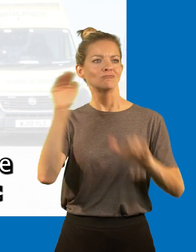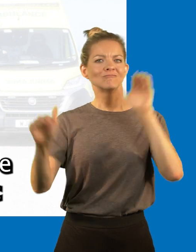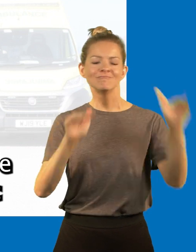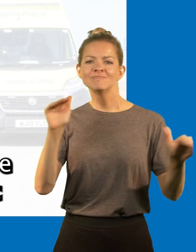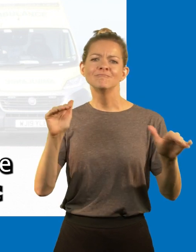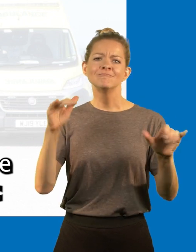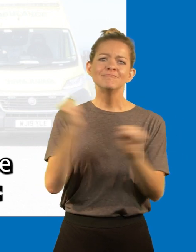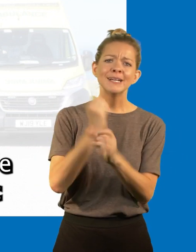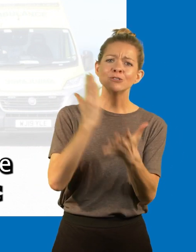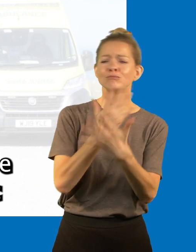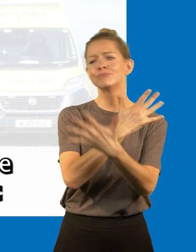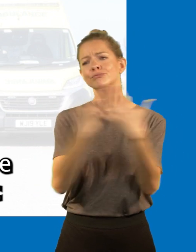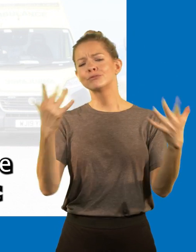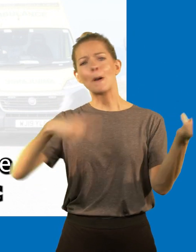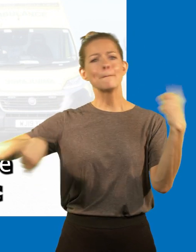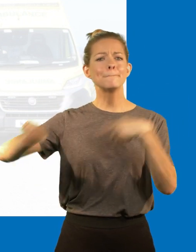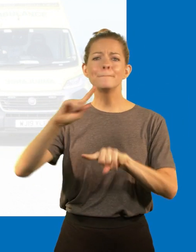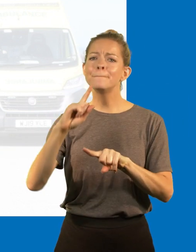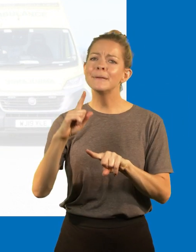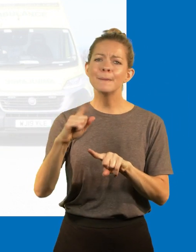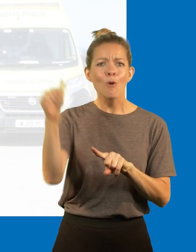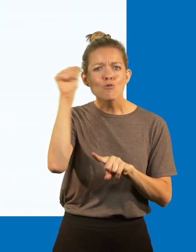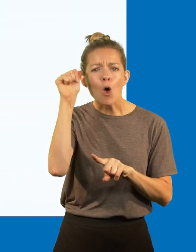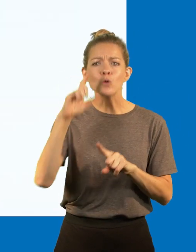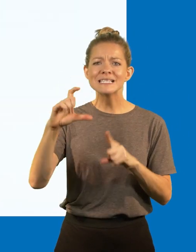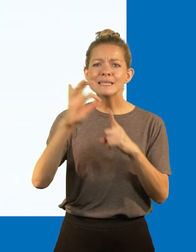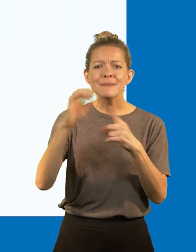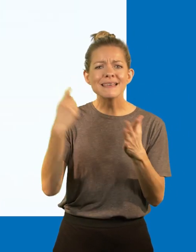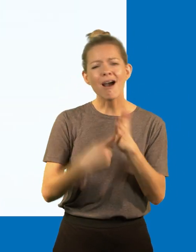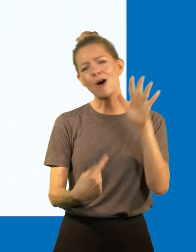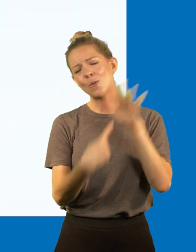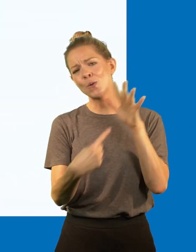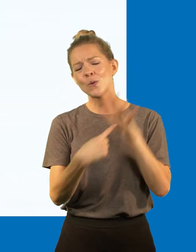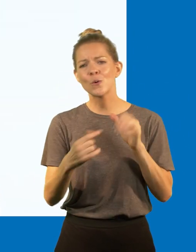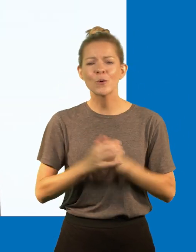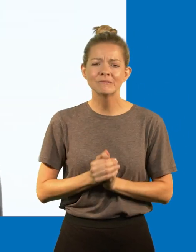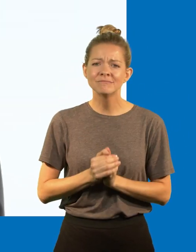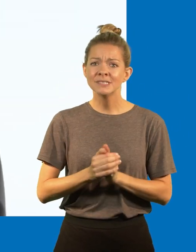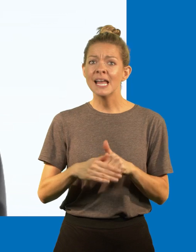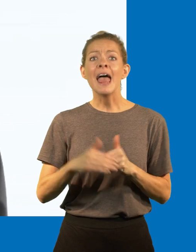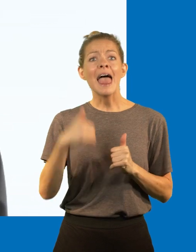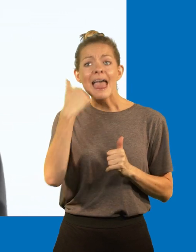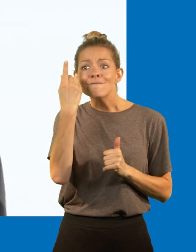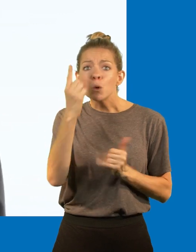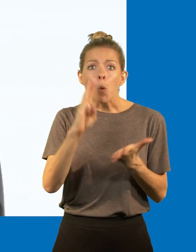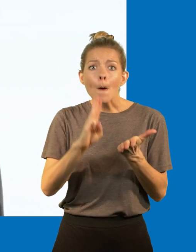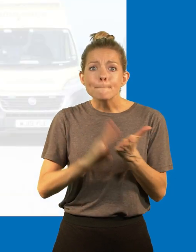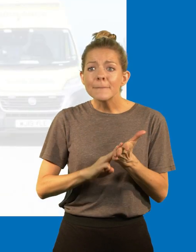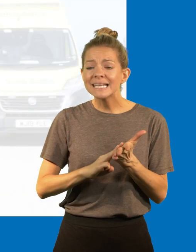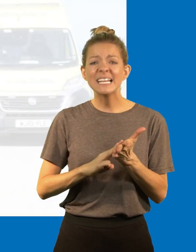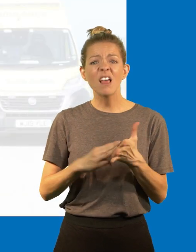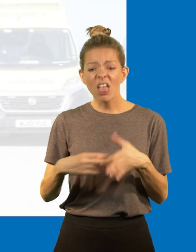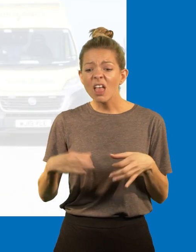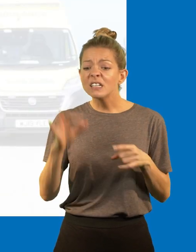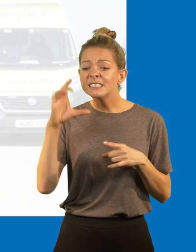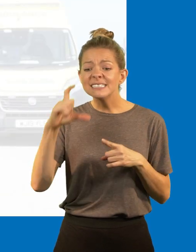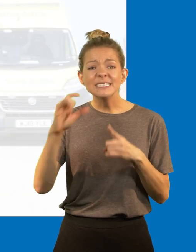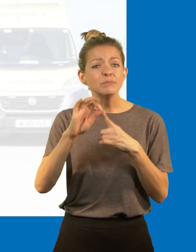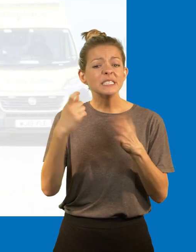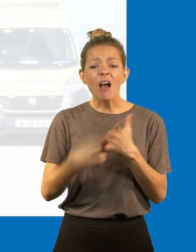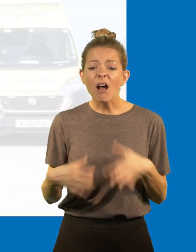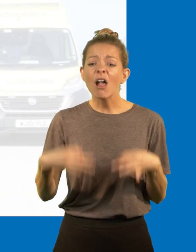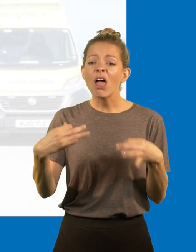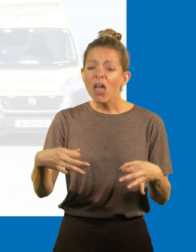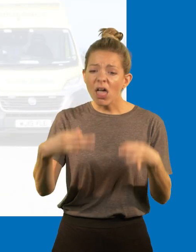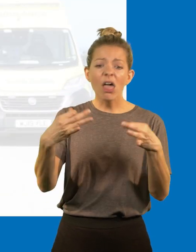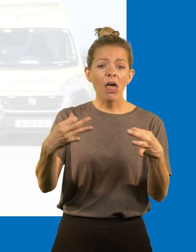many people as possible know how to do basic life support. For every minute that effective CPR is delayed, your chances of survival